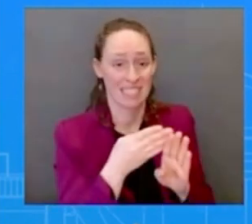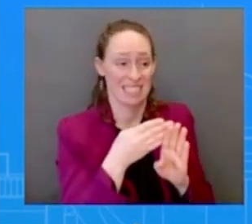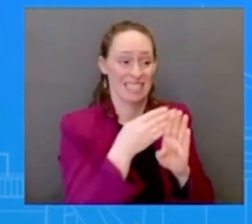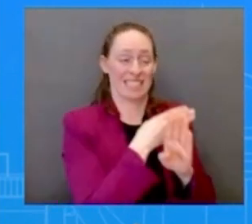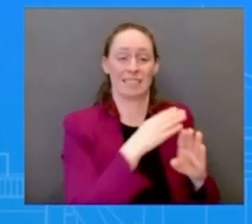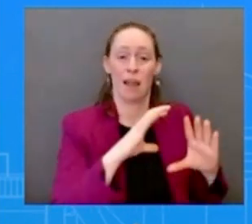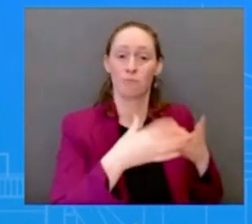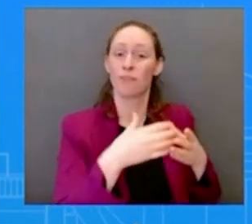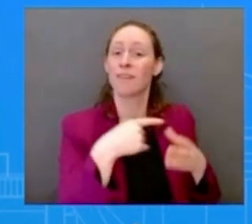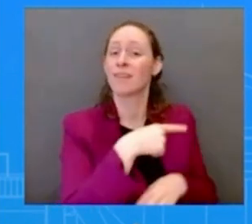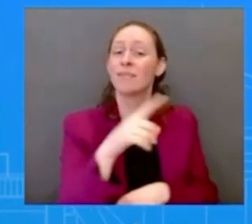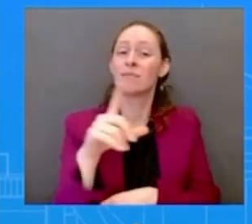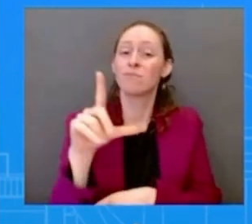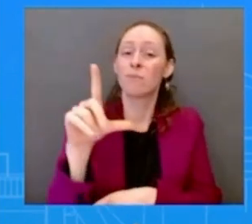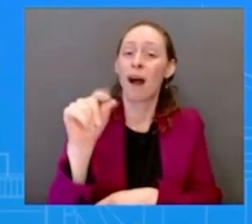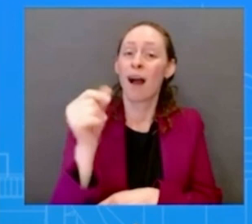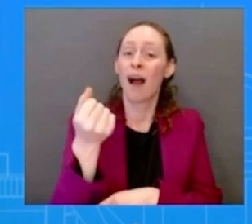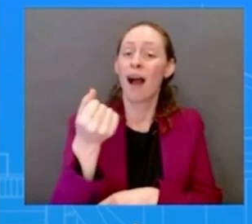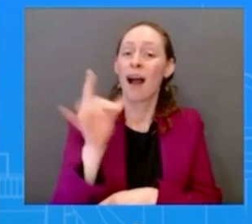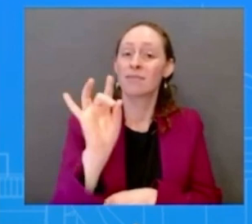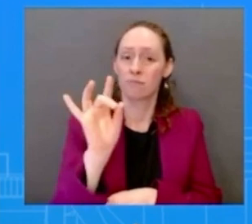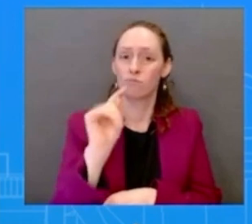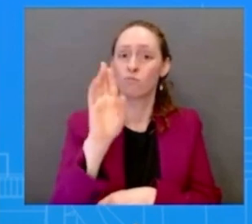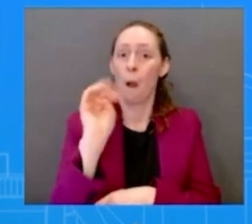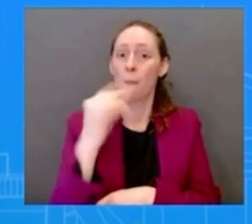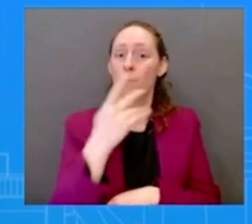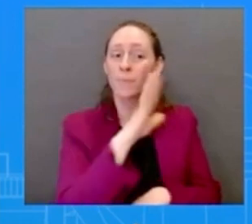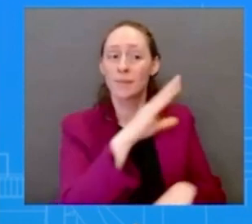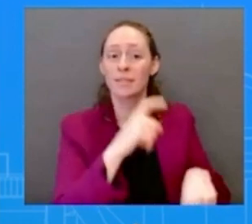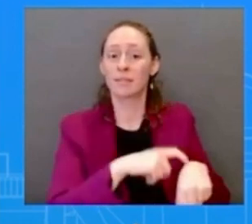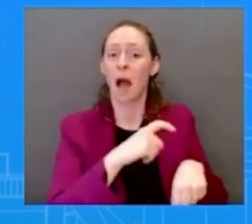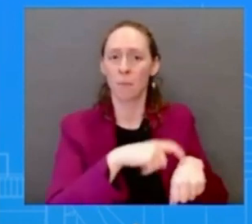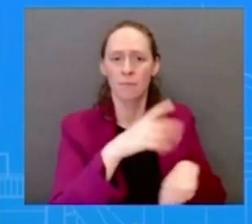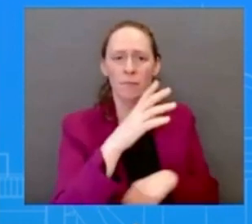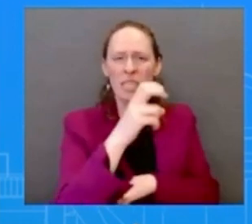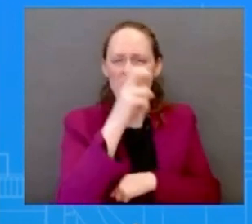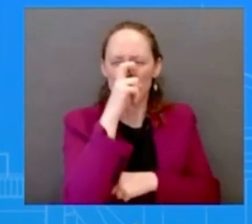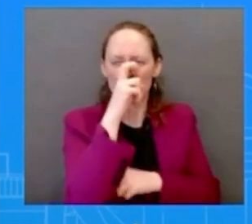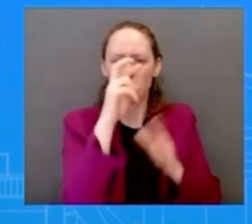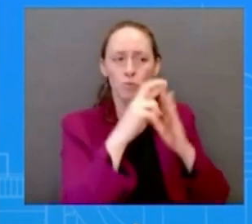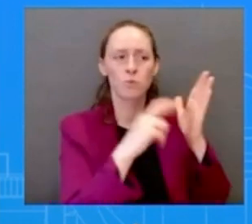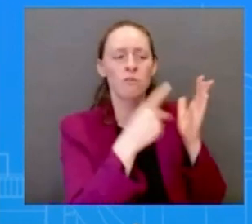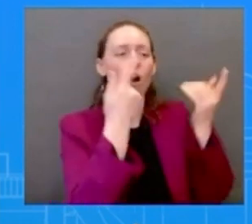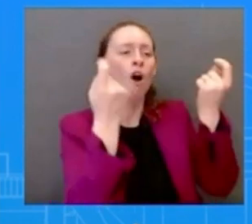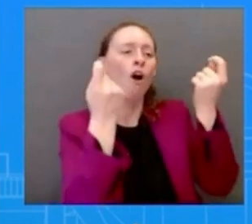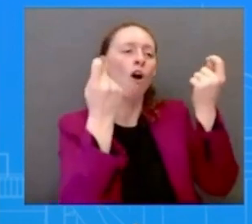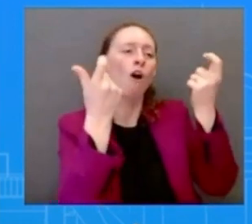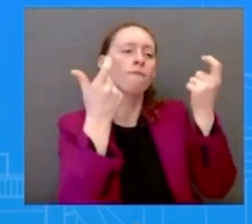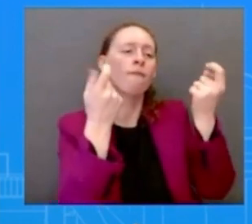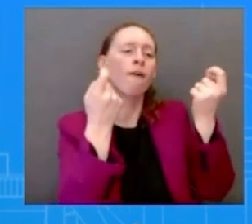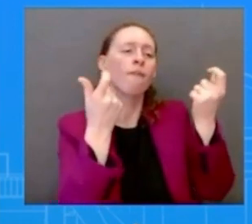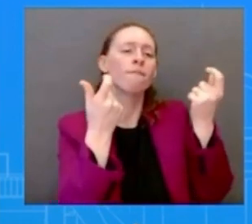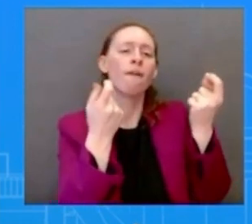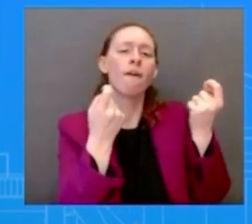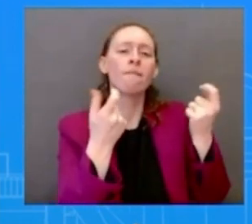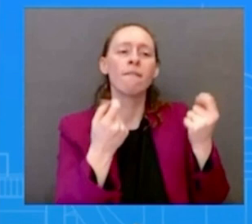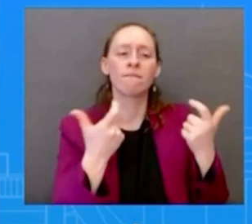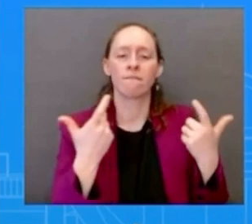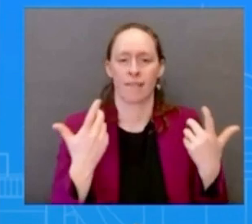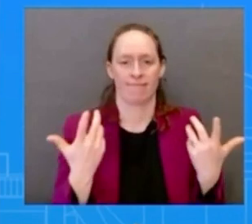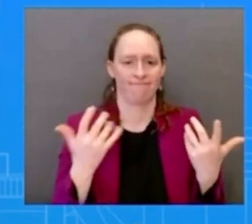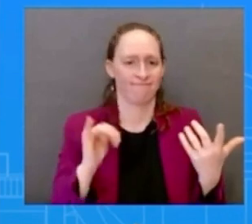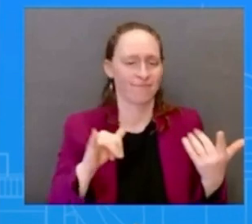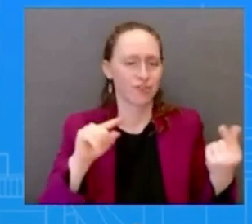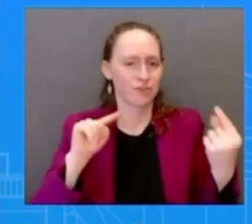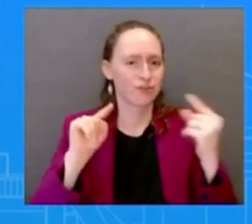back some of some of those uh regulations that would have been incredibly important as we move forward so as the president said congress and regulators